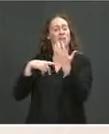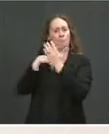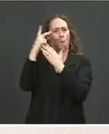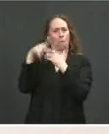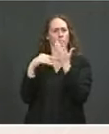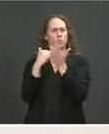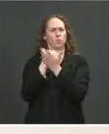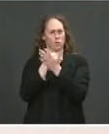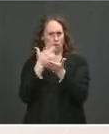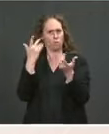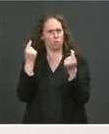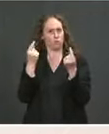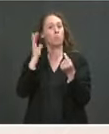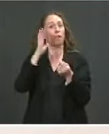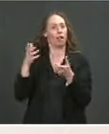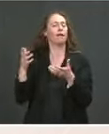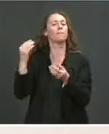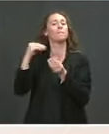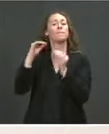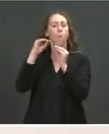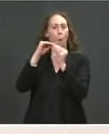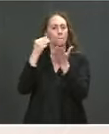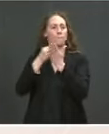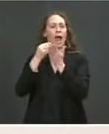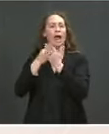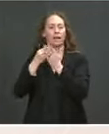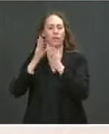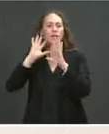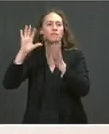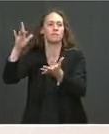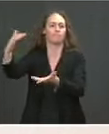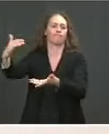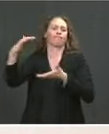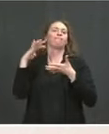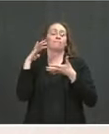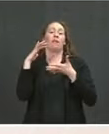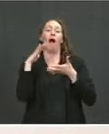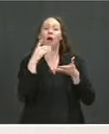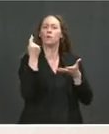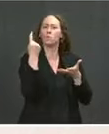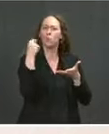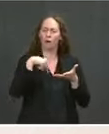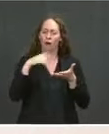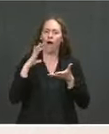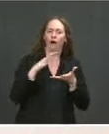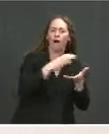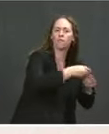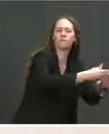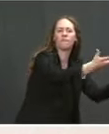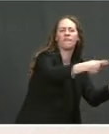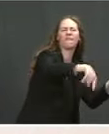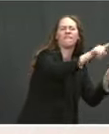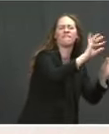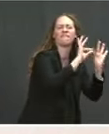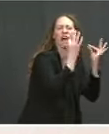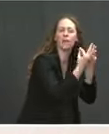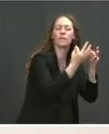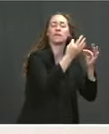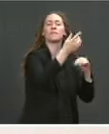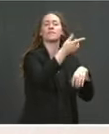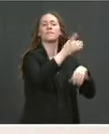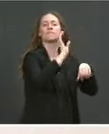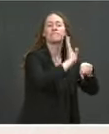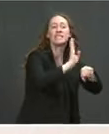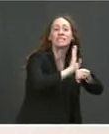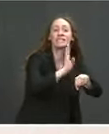in our kids and our families and our future economic competitiveness, and put us in a position where we can drive greater economic